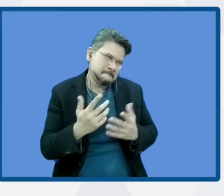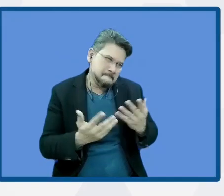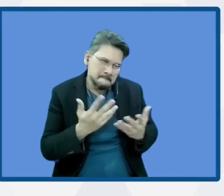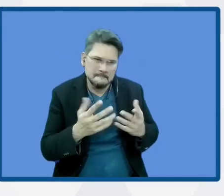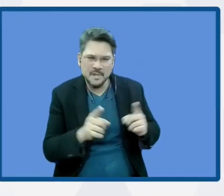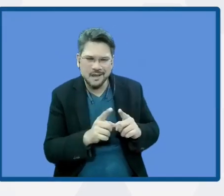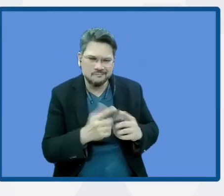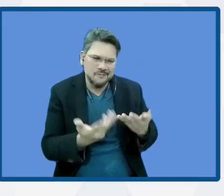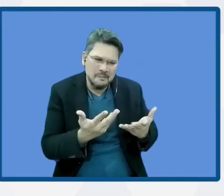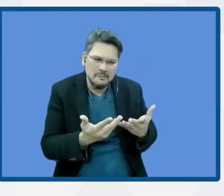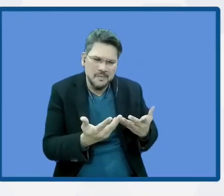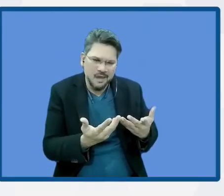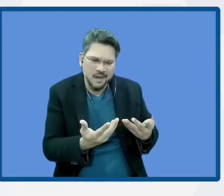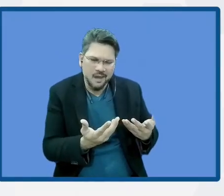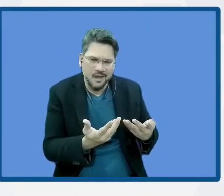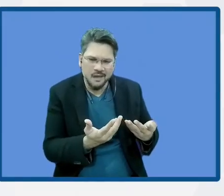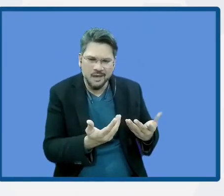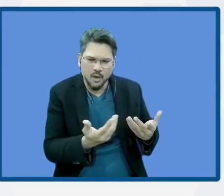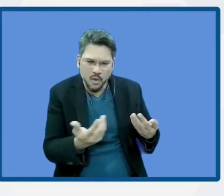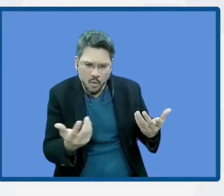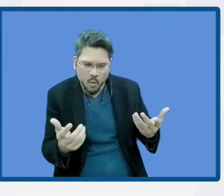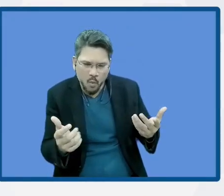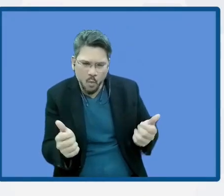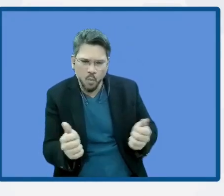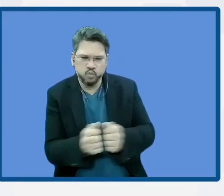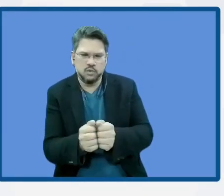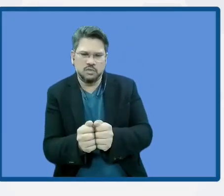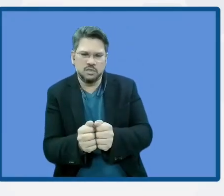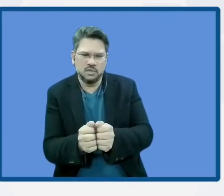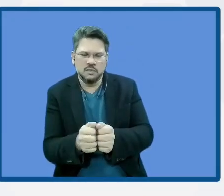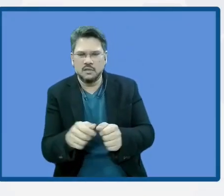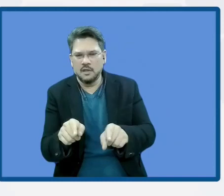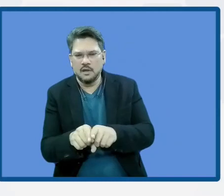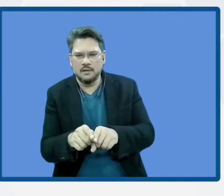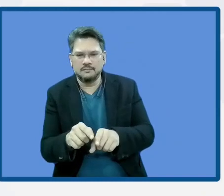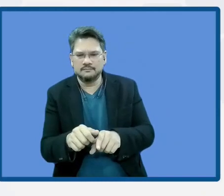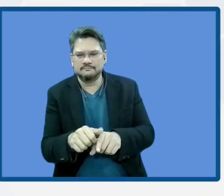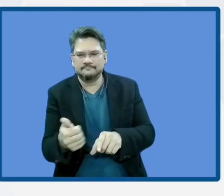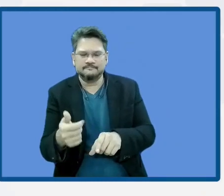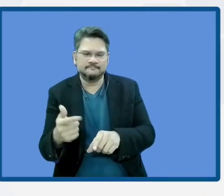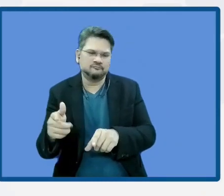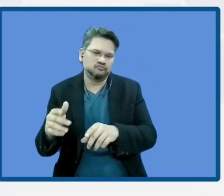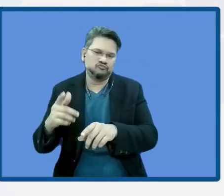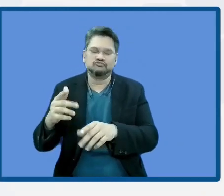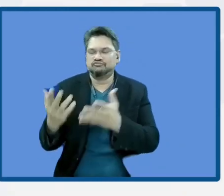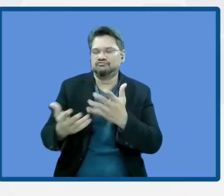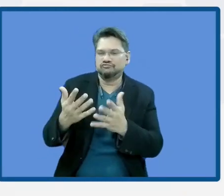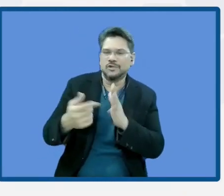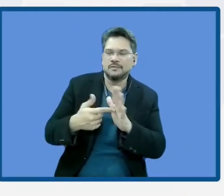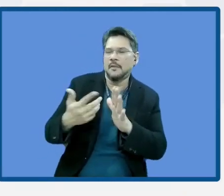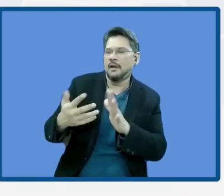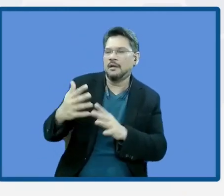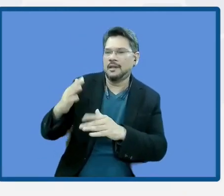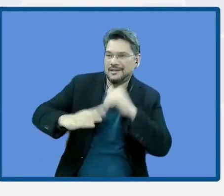If we can convince the construction services that the lifetime of their